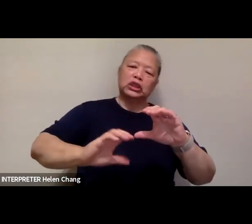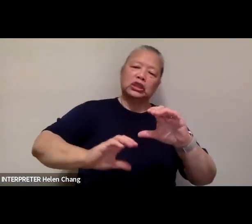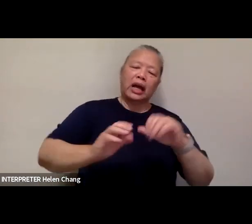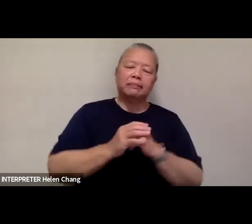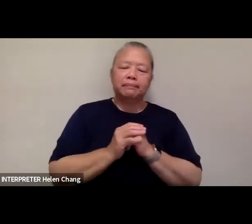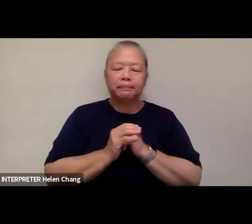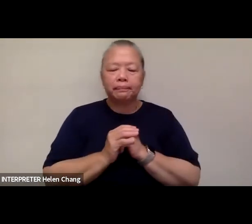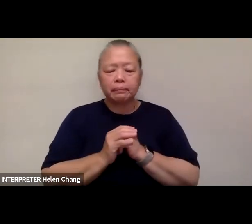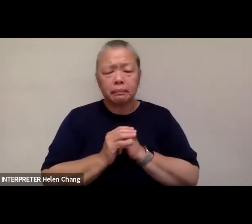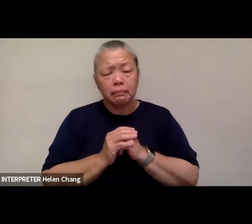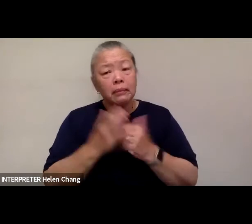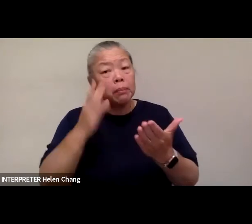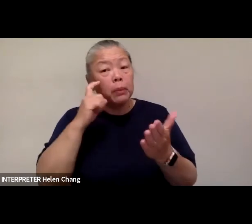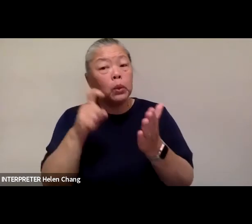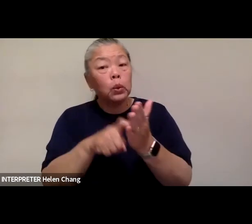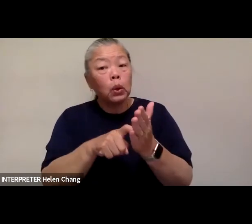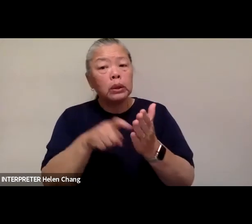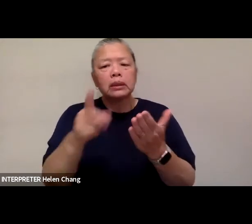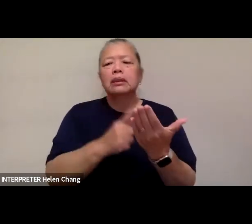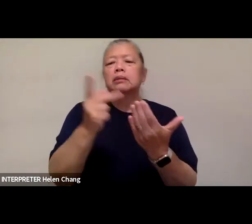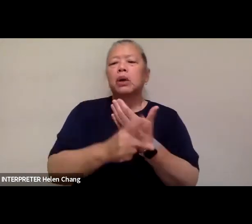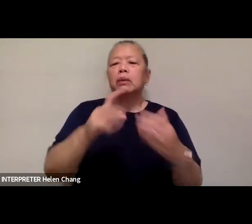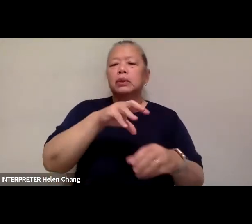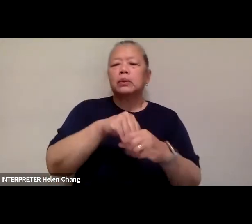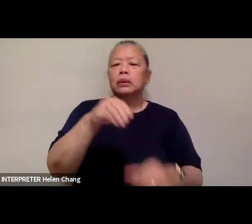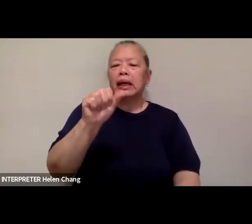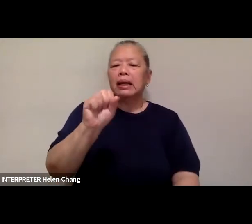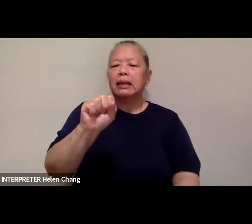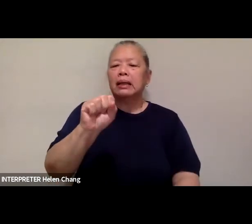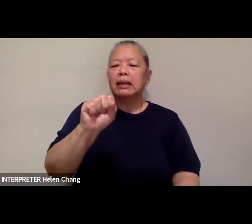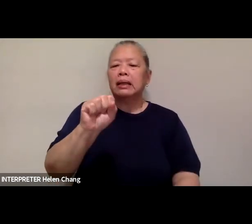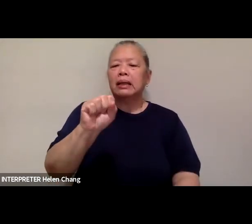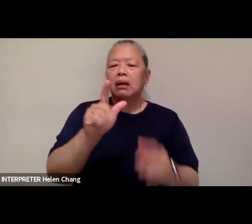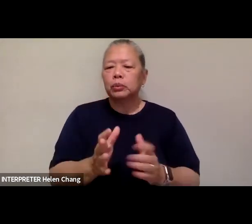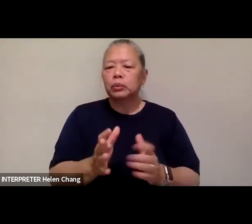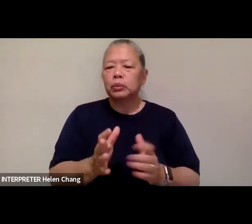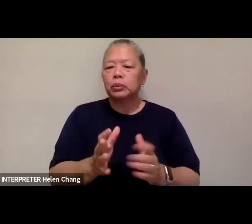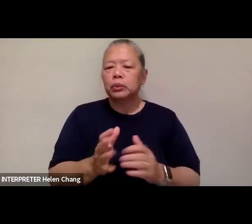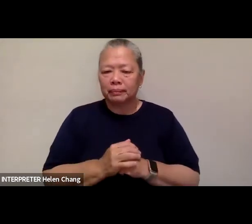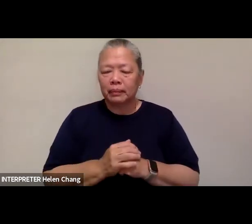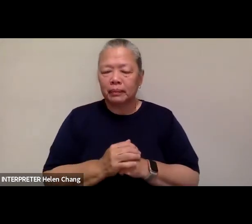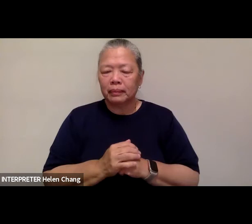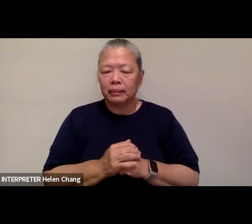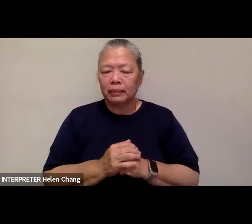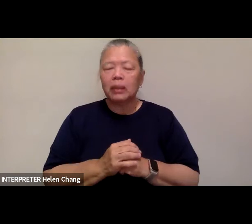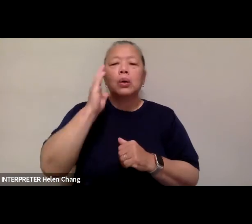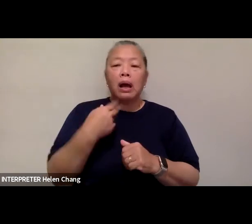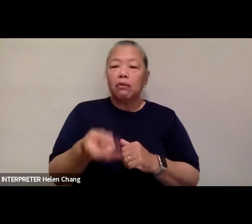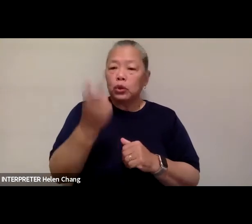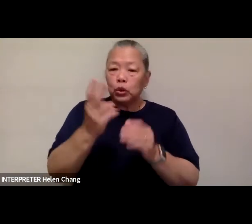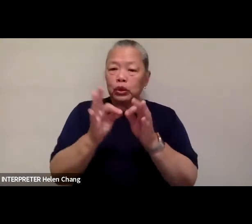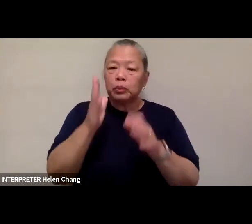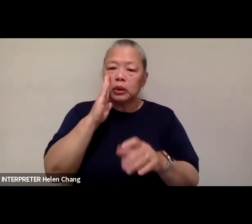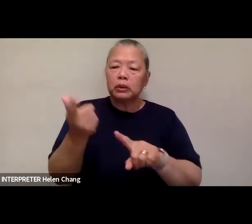also have noticed that this program includes an ASL interpreter. Simone There will be two who will switch off throughout the